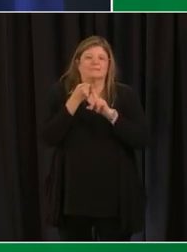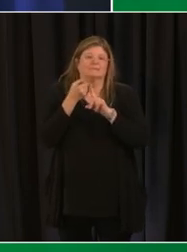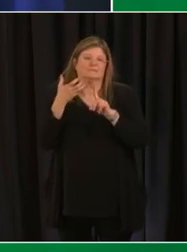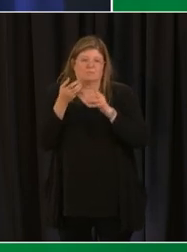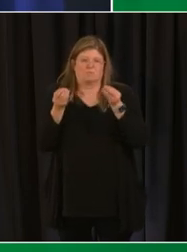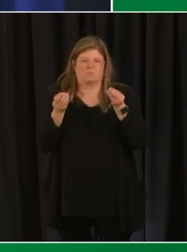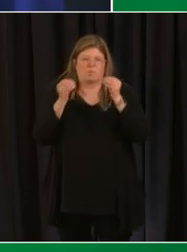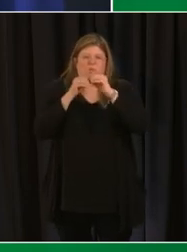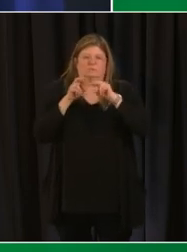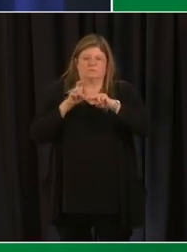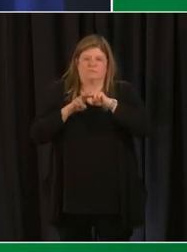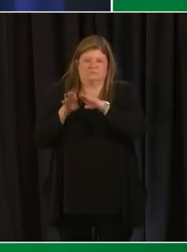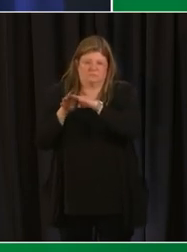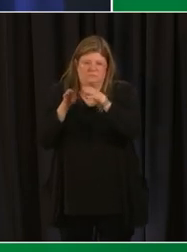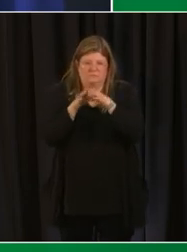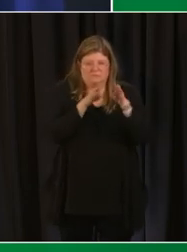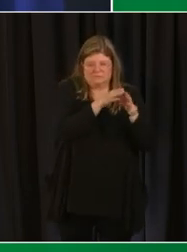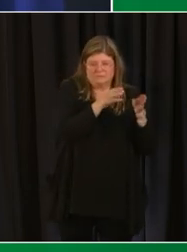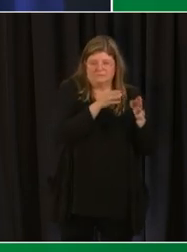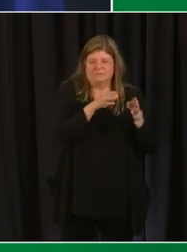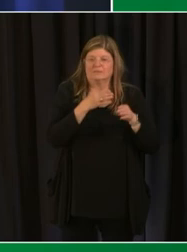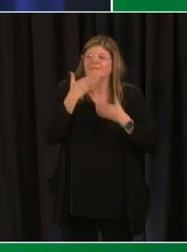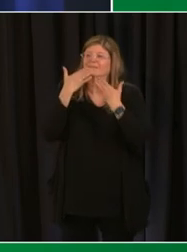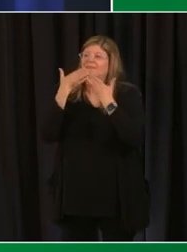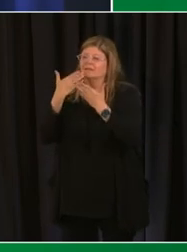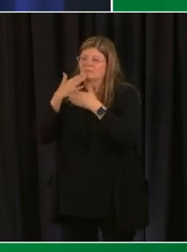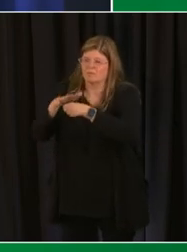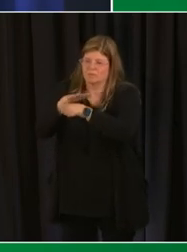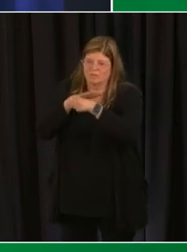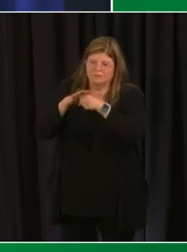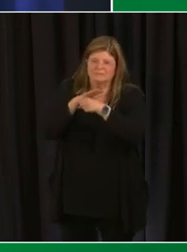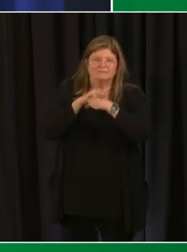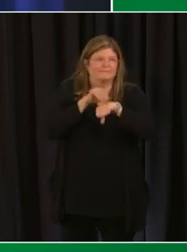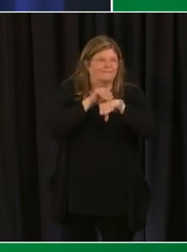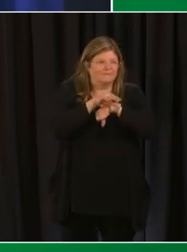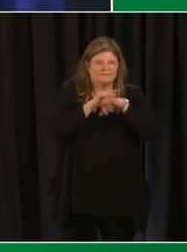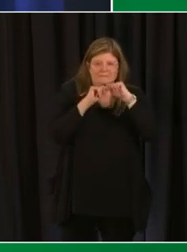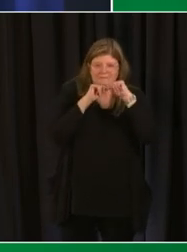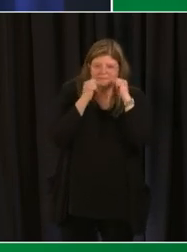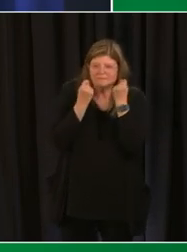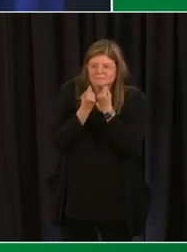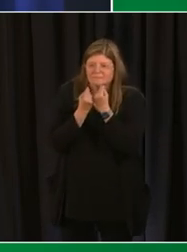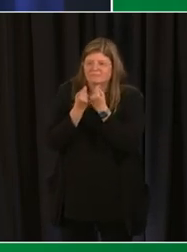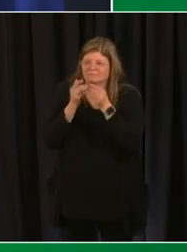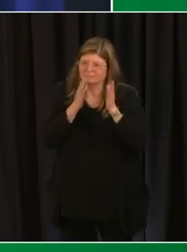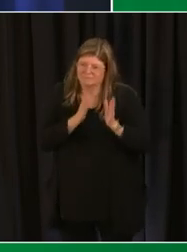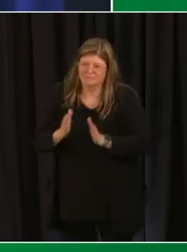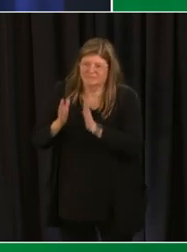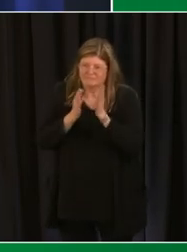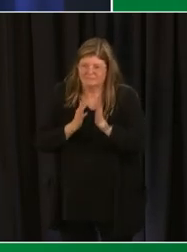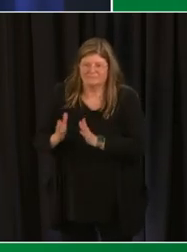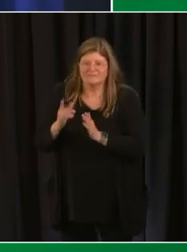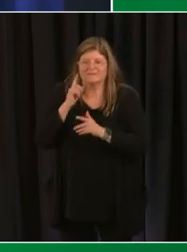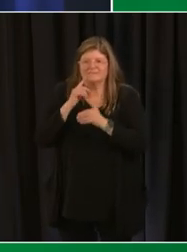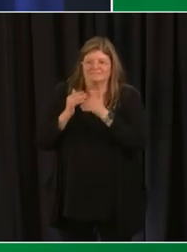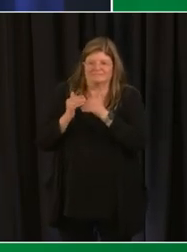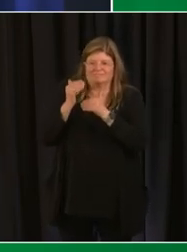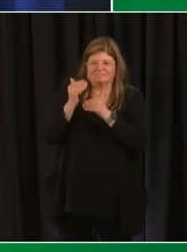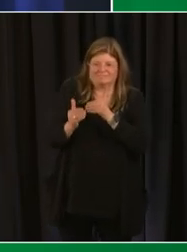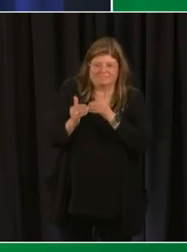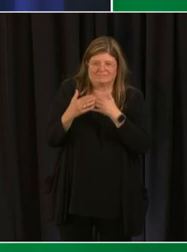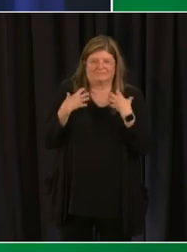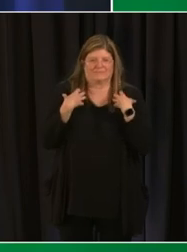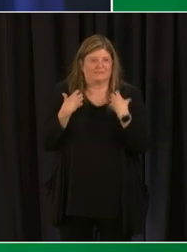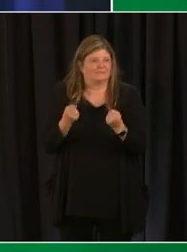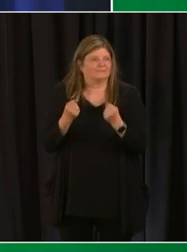advisory team and our recovery community corps that are now in the planning phase for acceleration and recovery